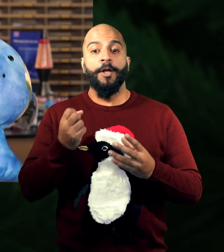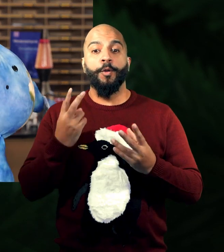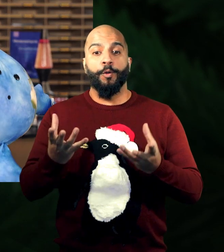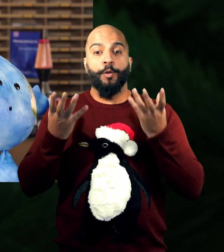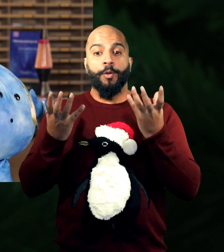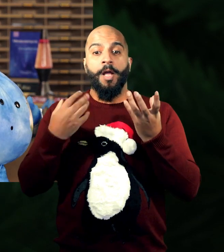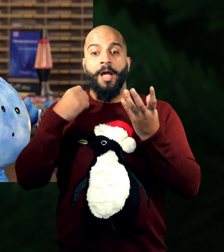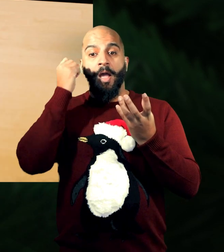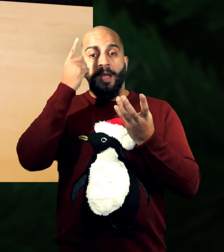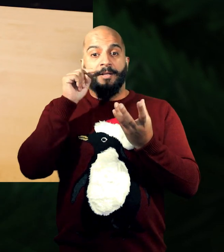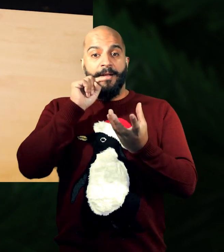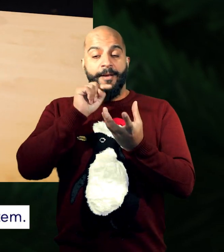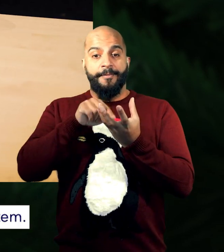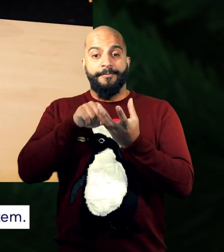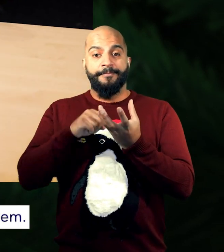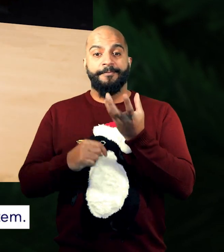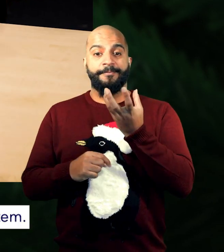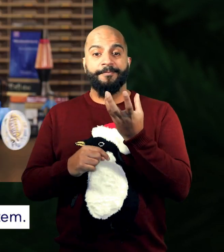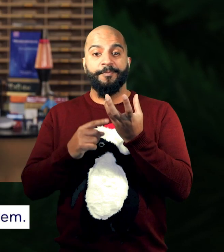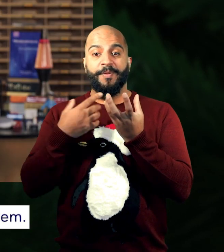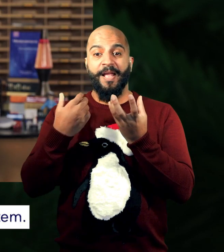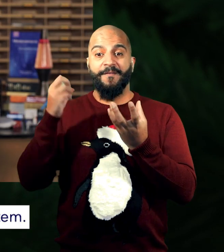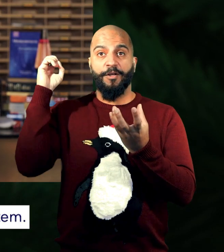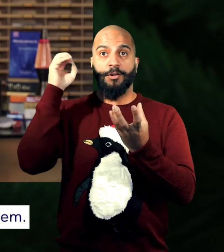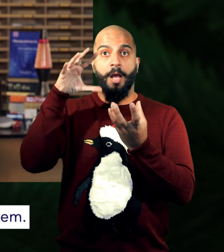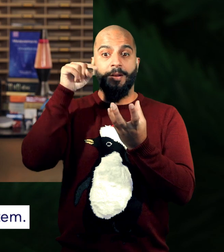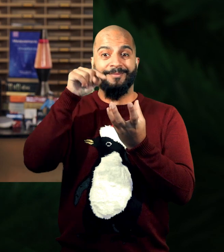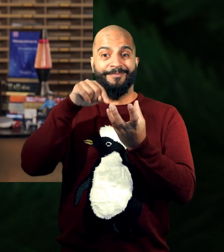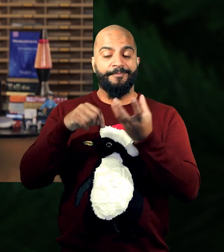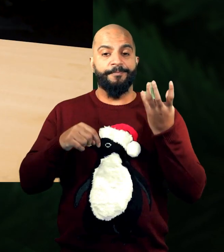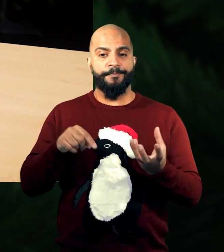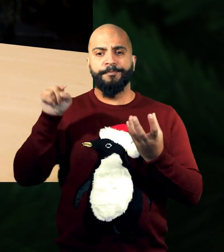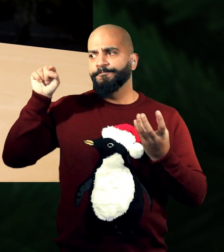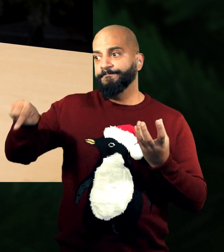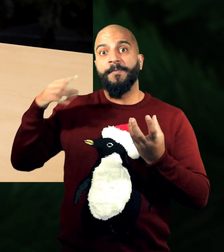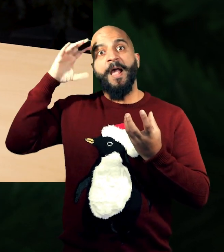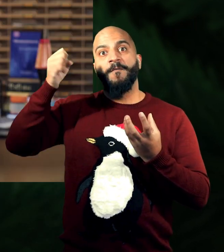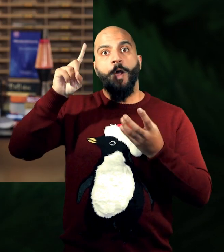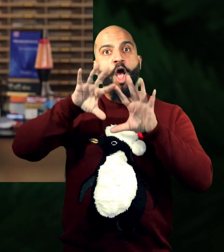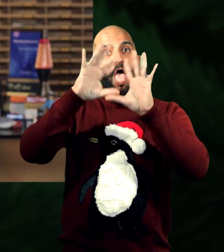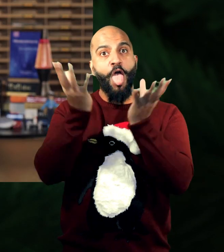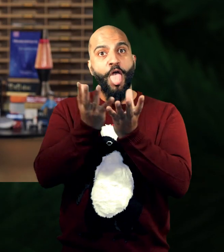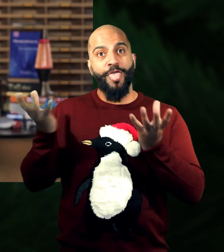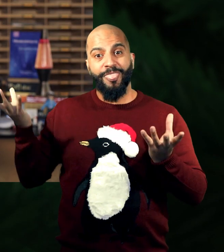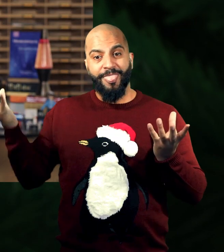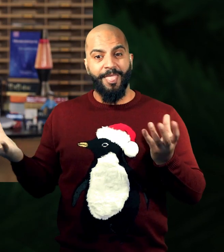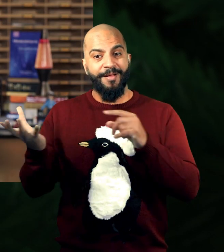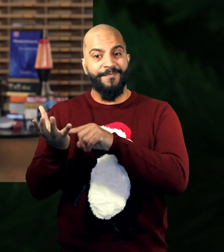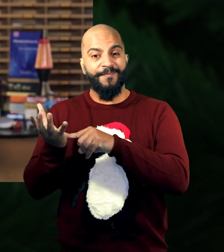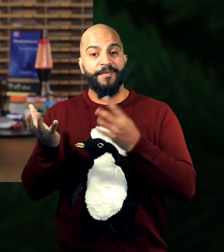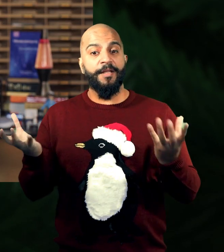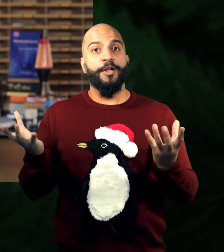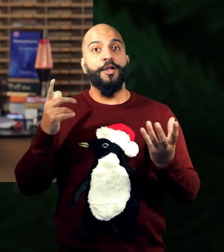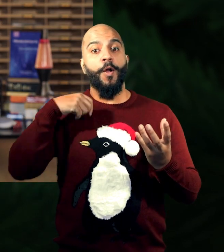but the idea is the same. Here we have the Sun in the middle of our solar system, and here we have the Earth. And, as you might know,